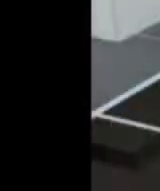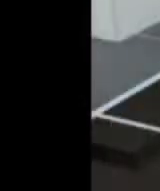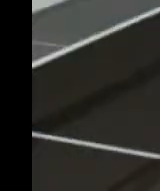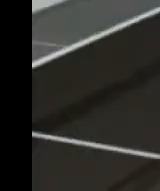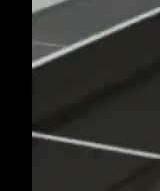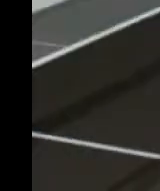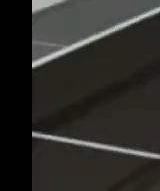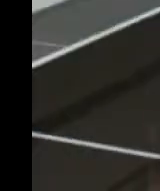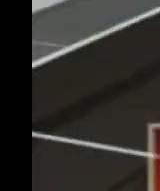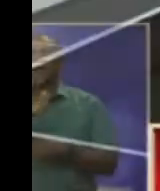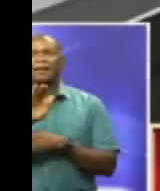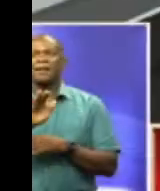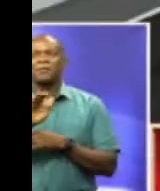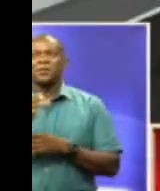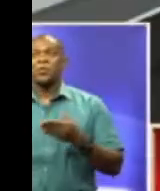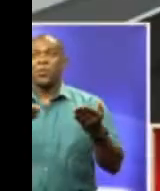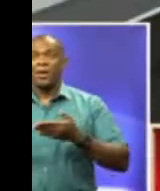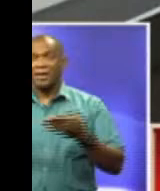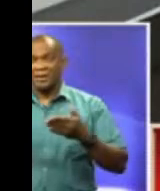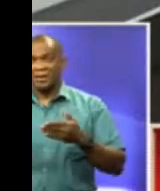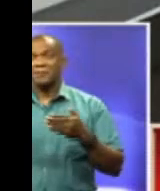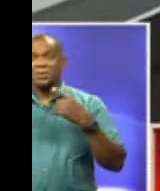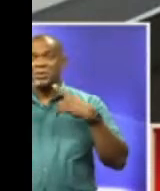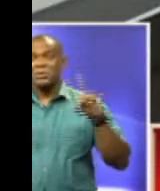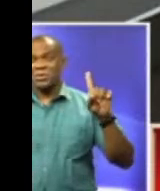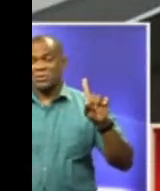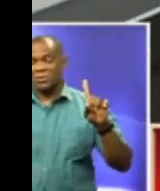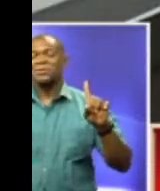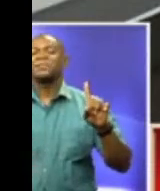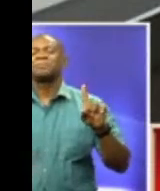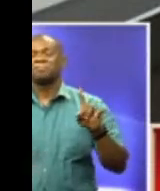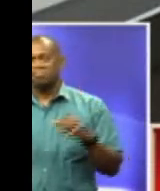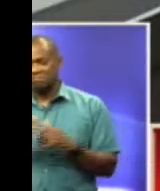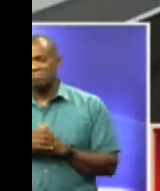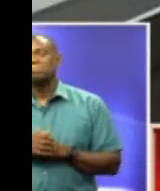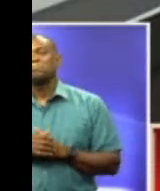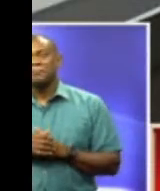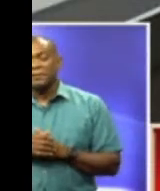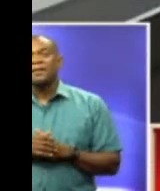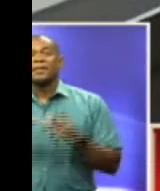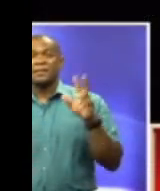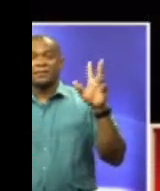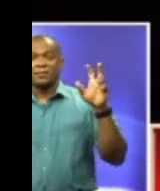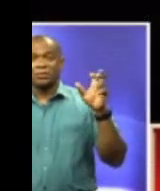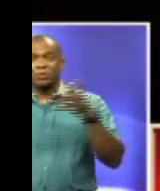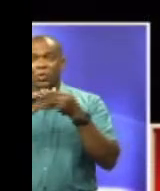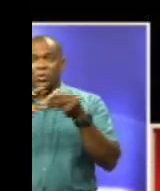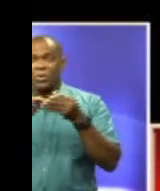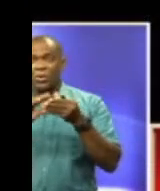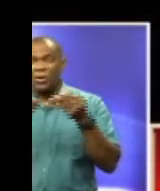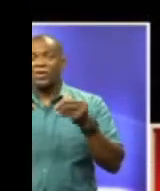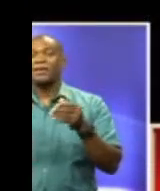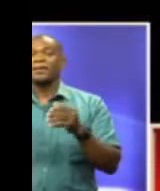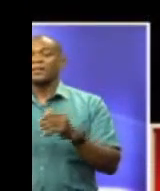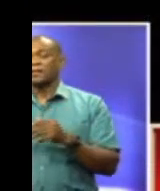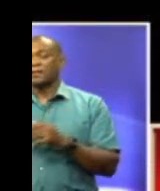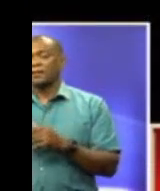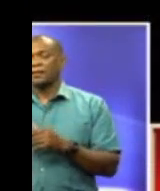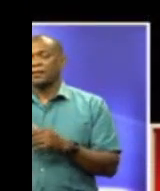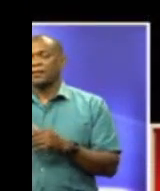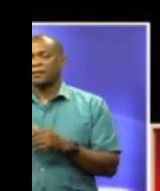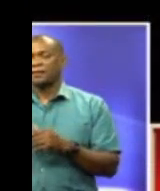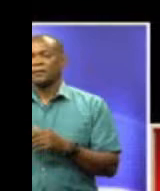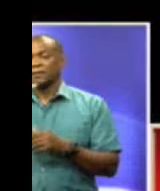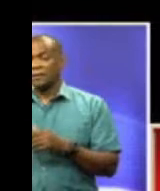Good evening and welcome to the TV6 Weekend News. I'm Michelle-Anne Awai. In the headlines, tropical storm Gonzalo